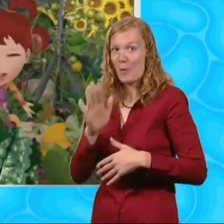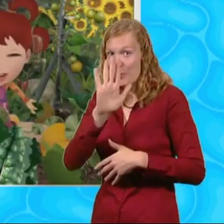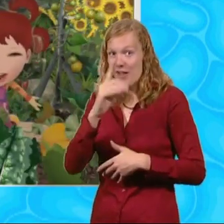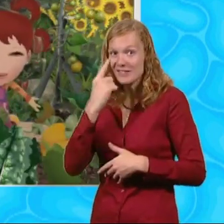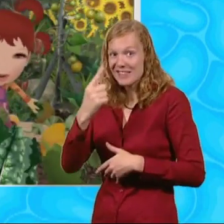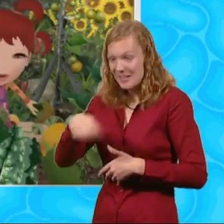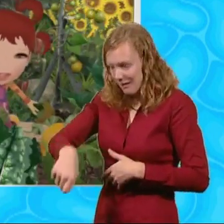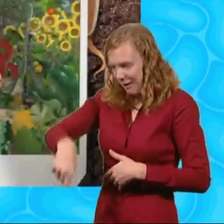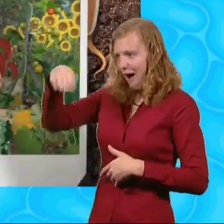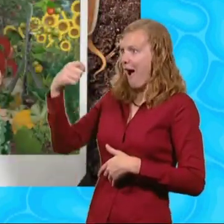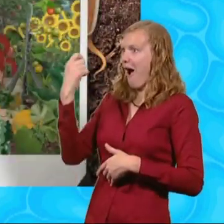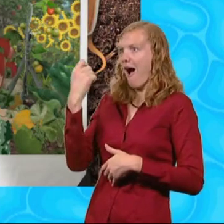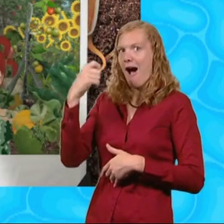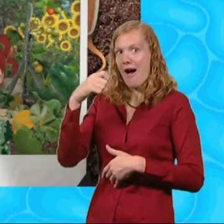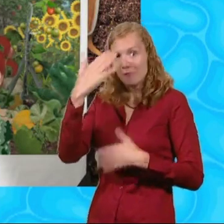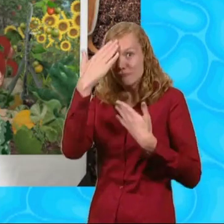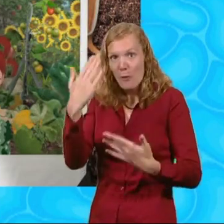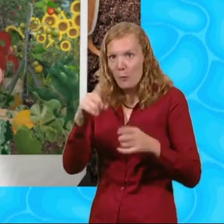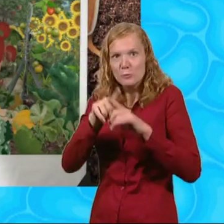you never really know what it will look like.